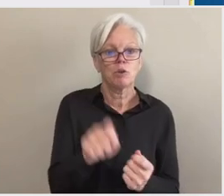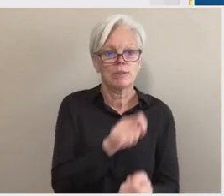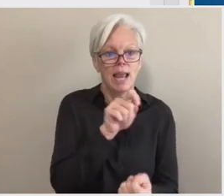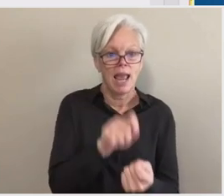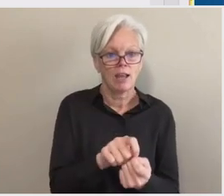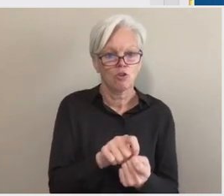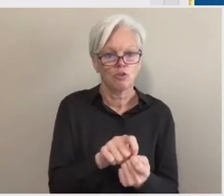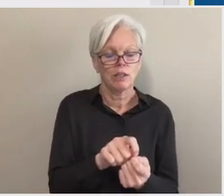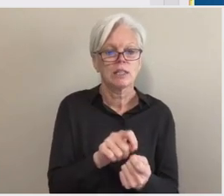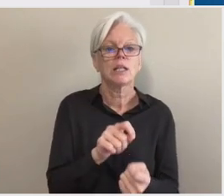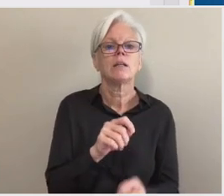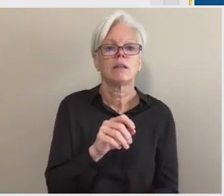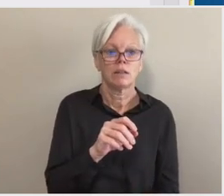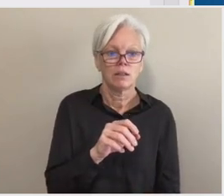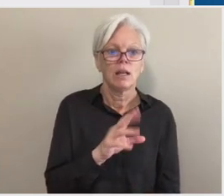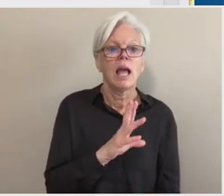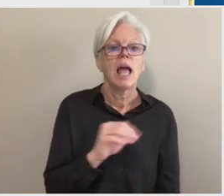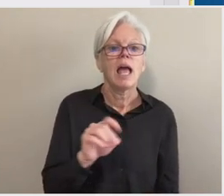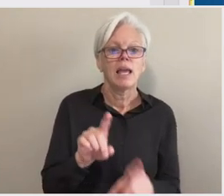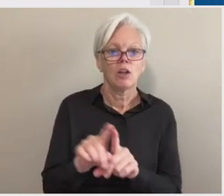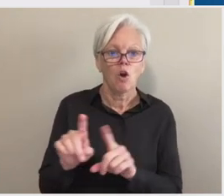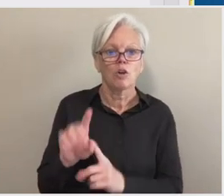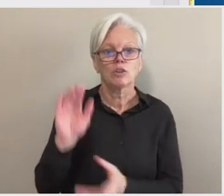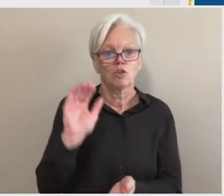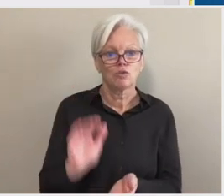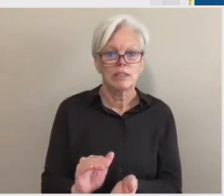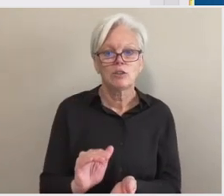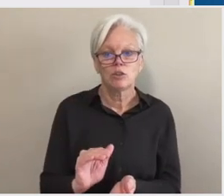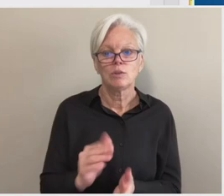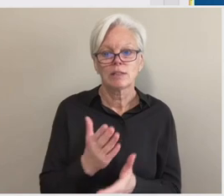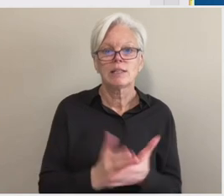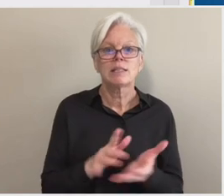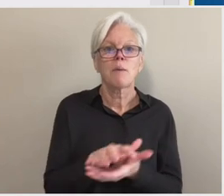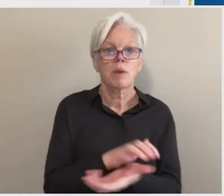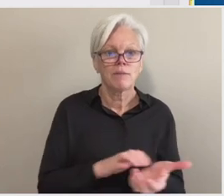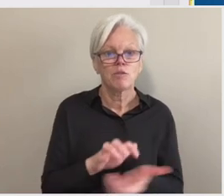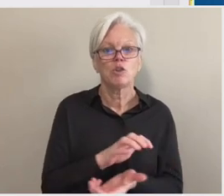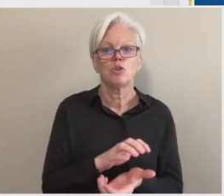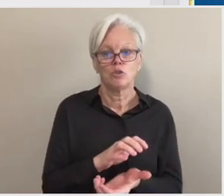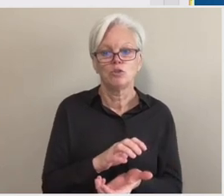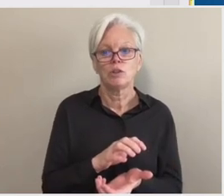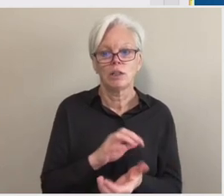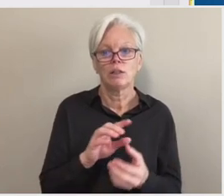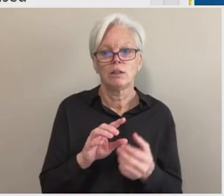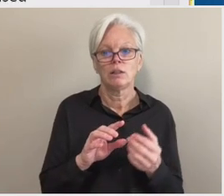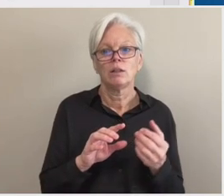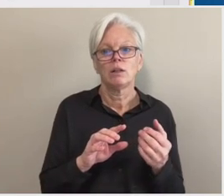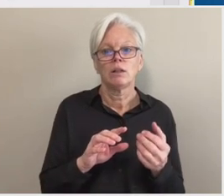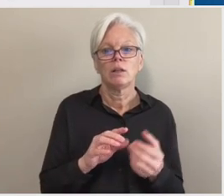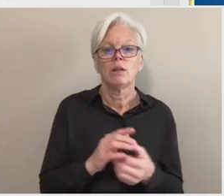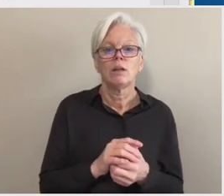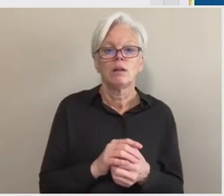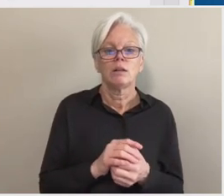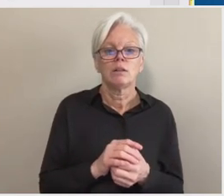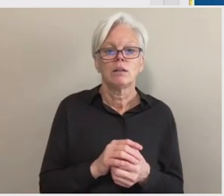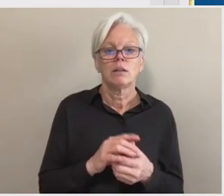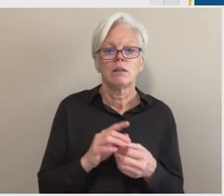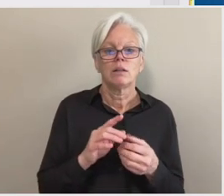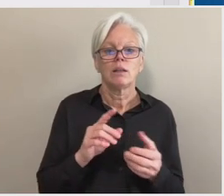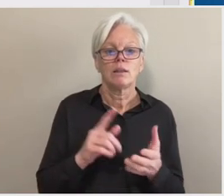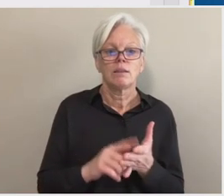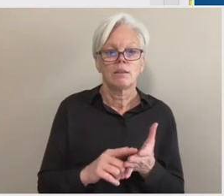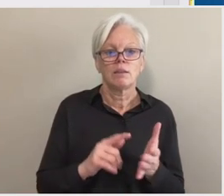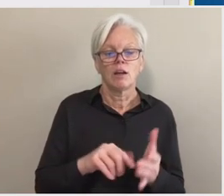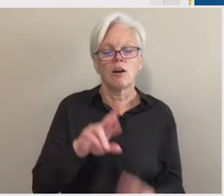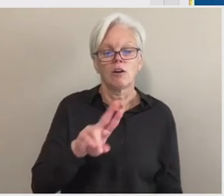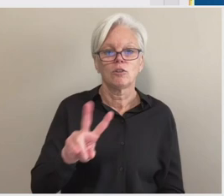And it also reduces some of the confusion that is as surrounds the RGT4 process. So if you